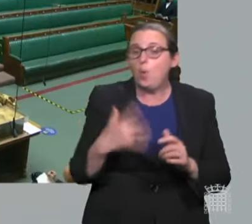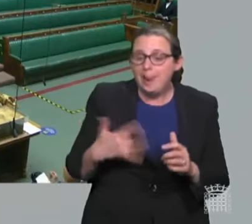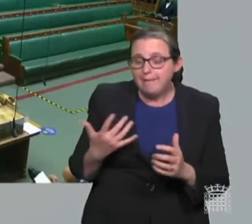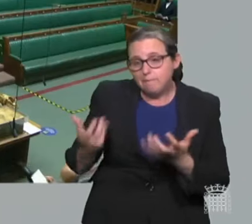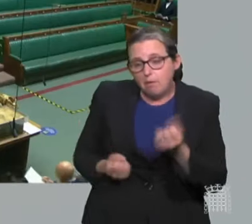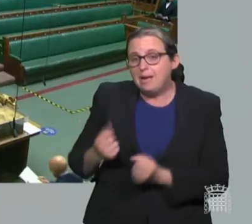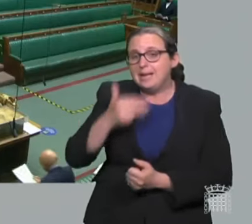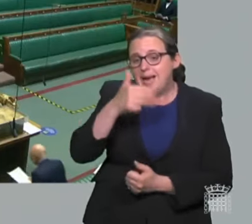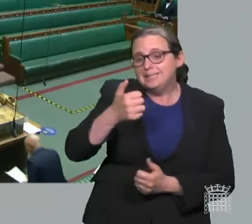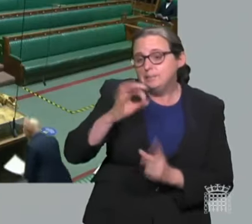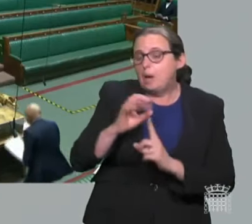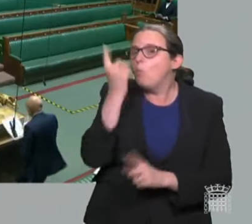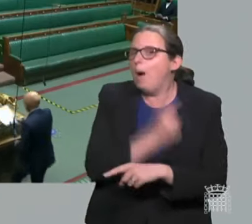Yes.